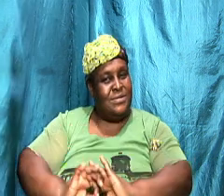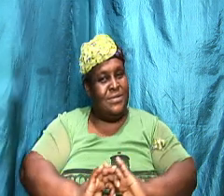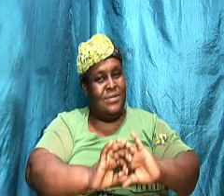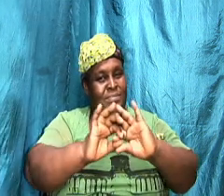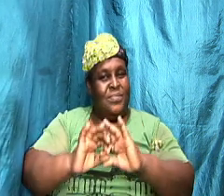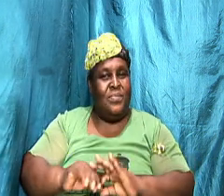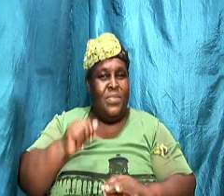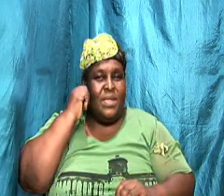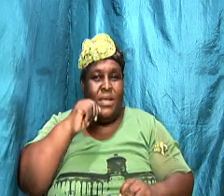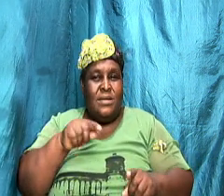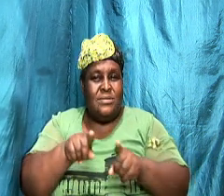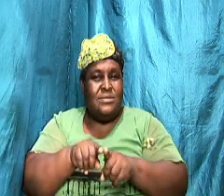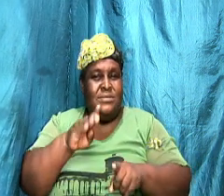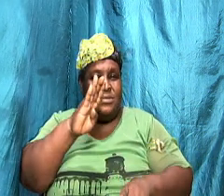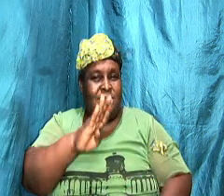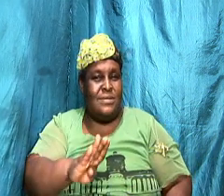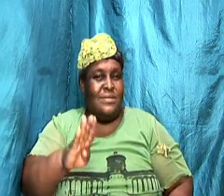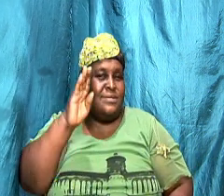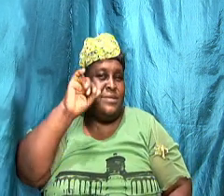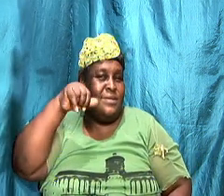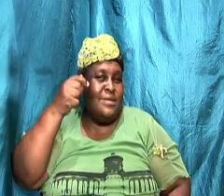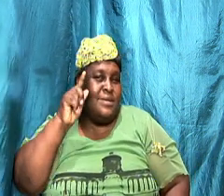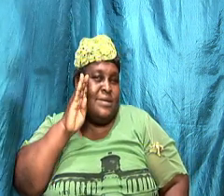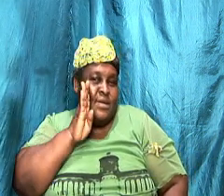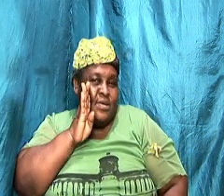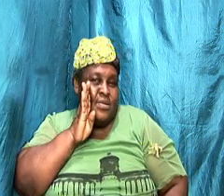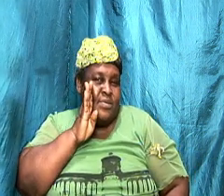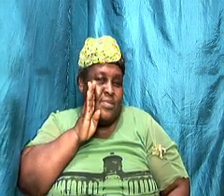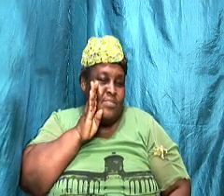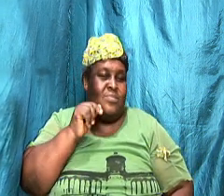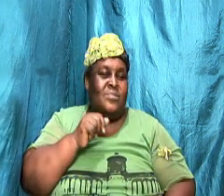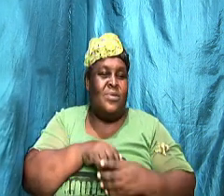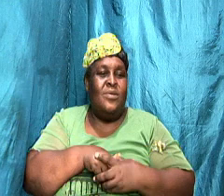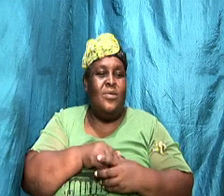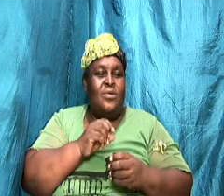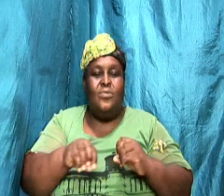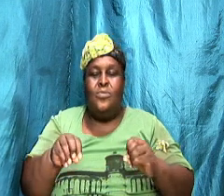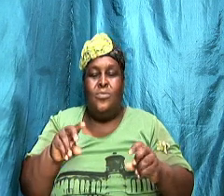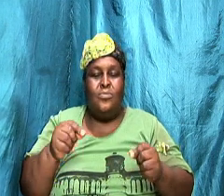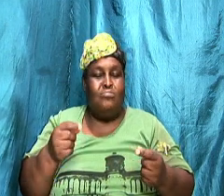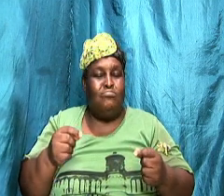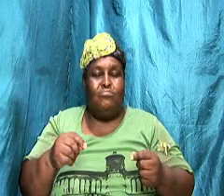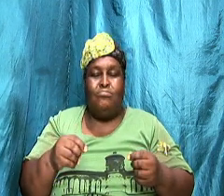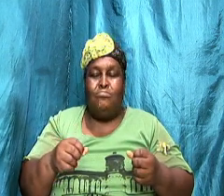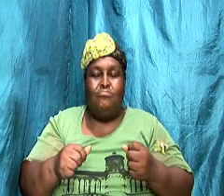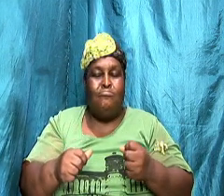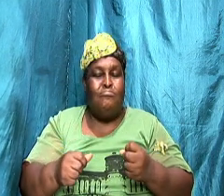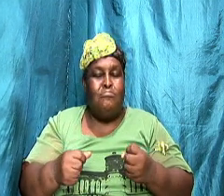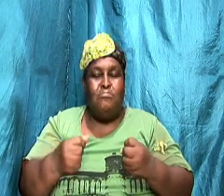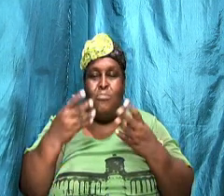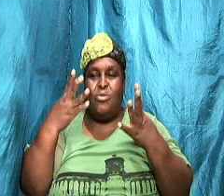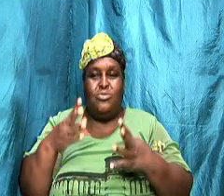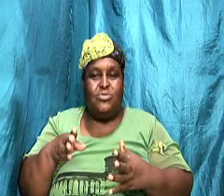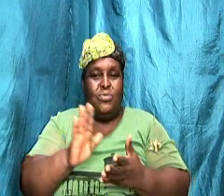sister Bailey brought me bad right so I don't really do much cooking but